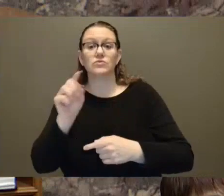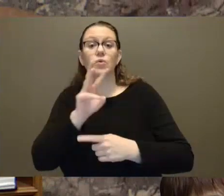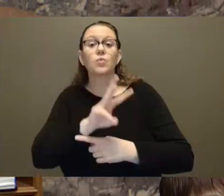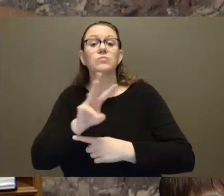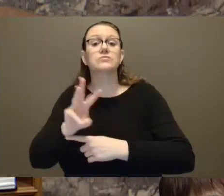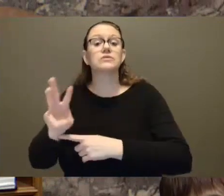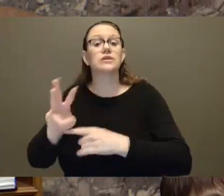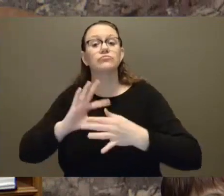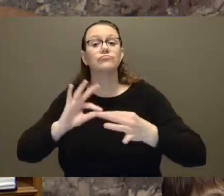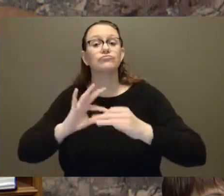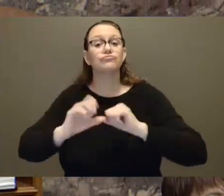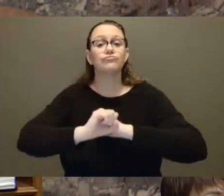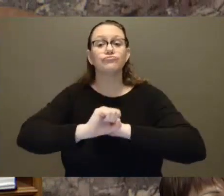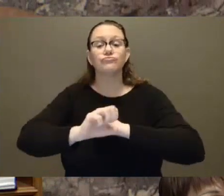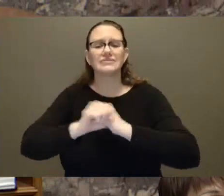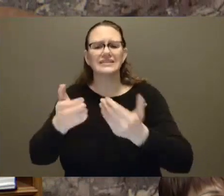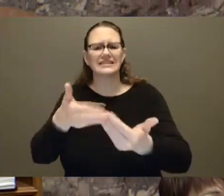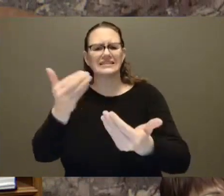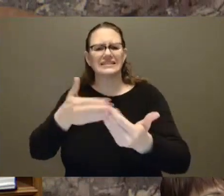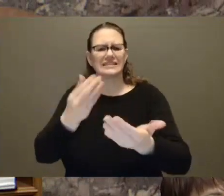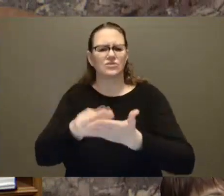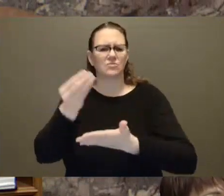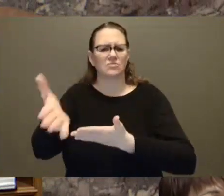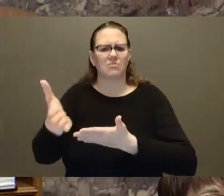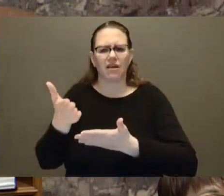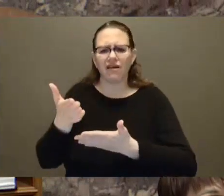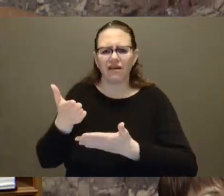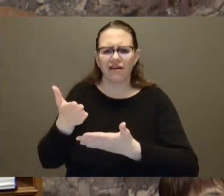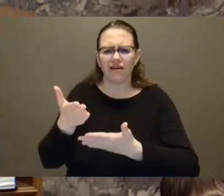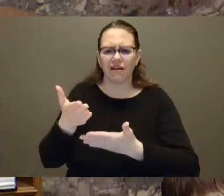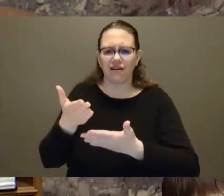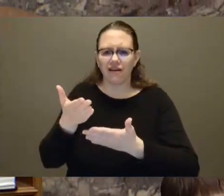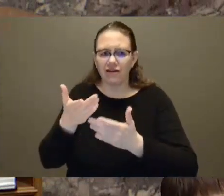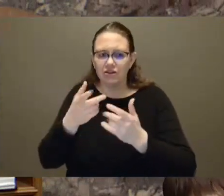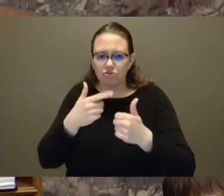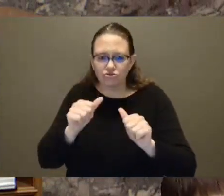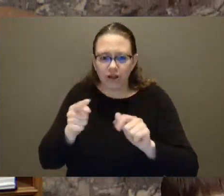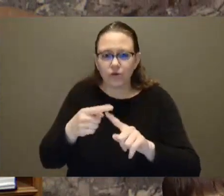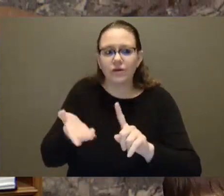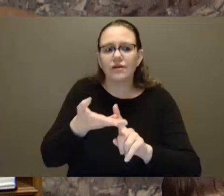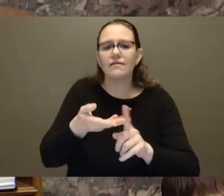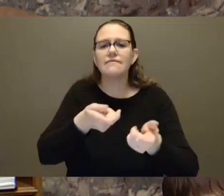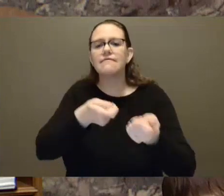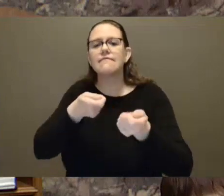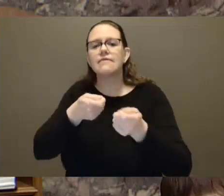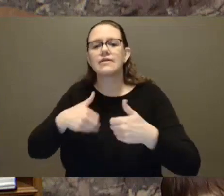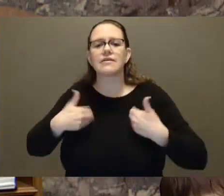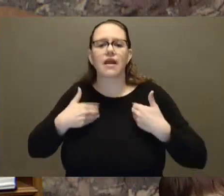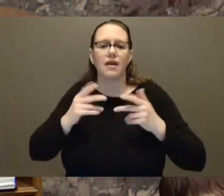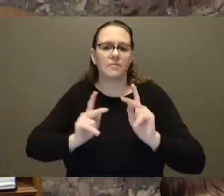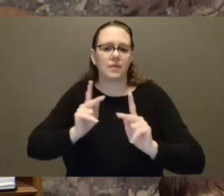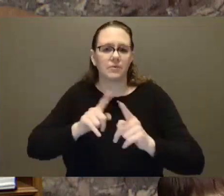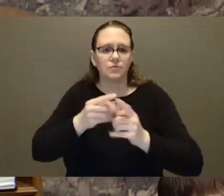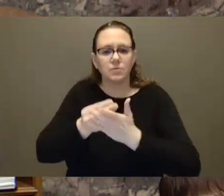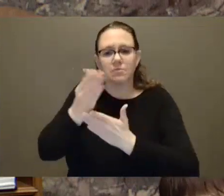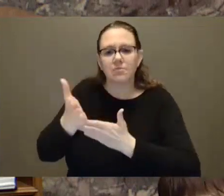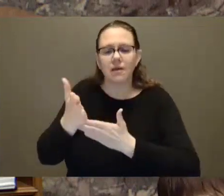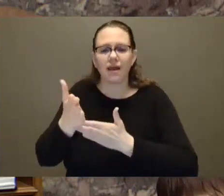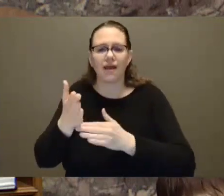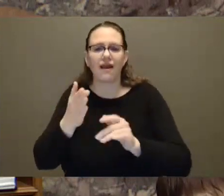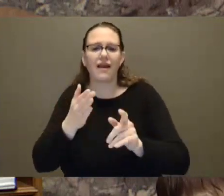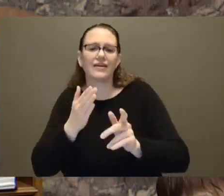with names like Molly Gummy Bears, Blue Dolphin Pill, Homer Simpson Pill and Mickey Mouse Pill.